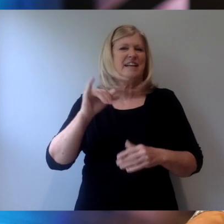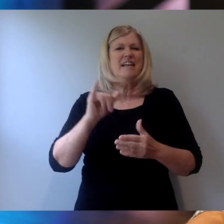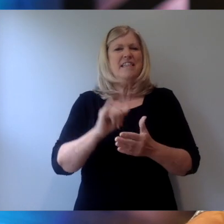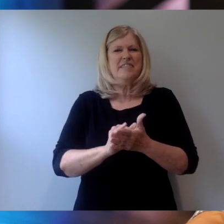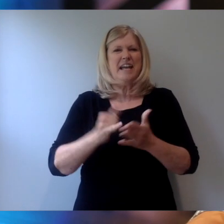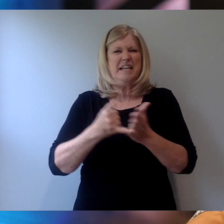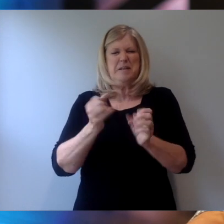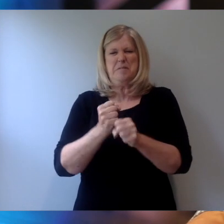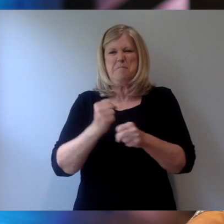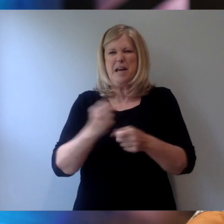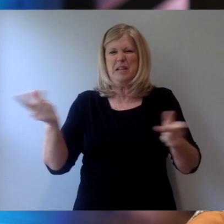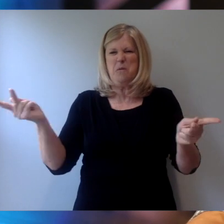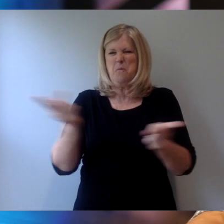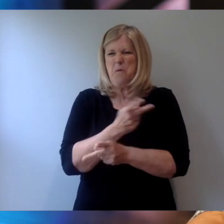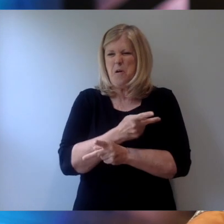blush.